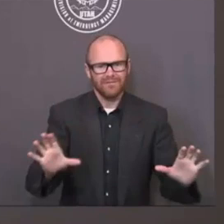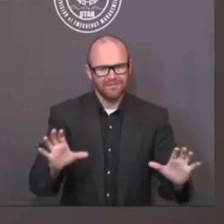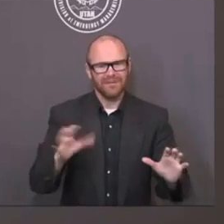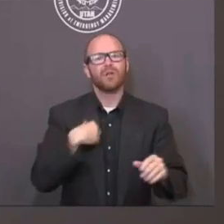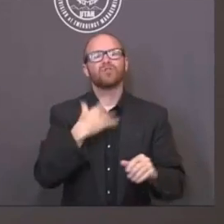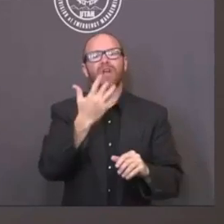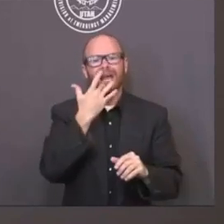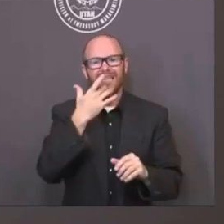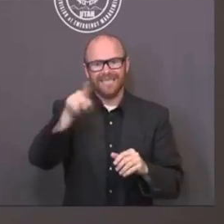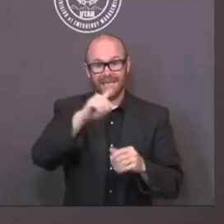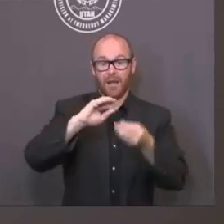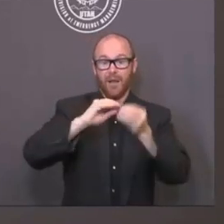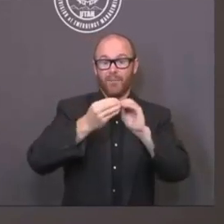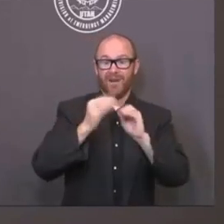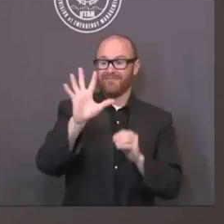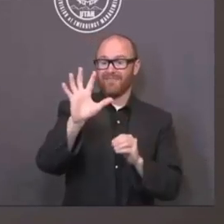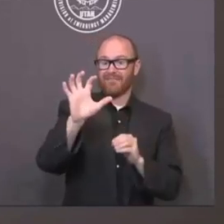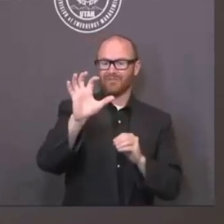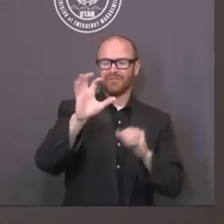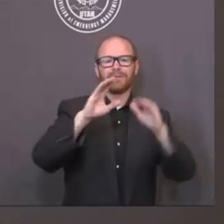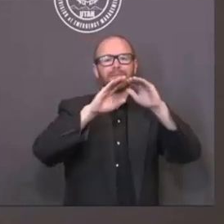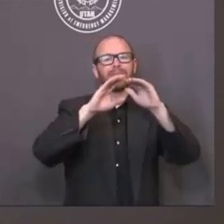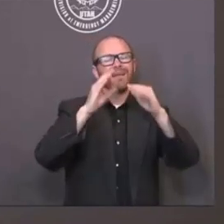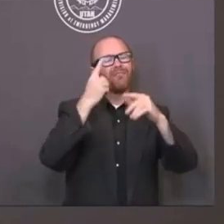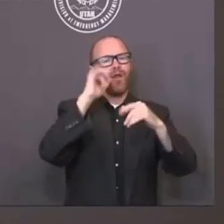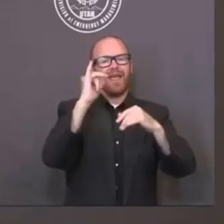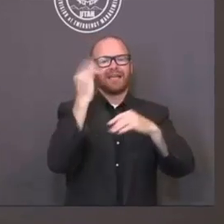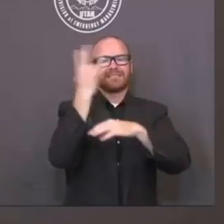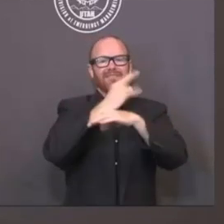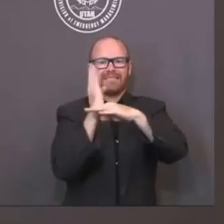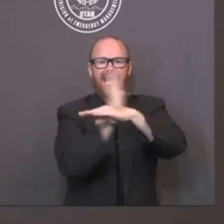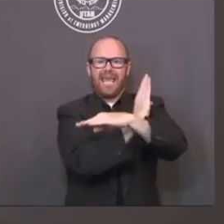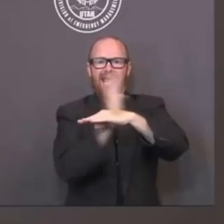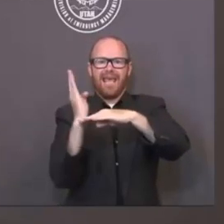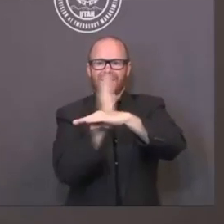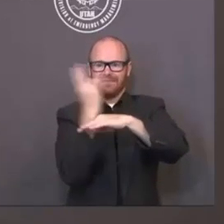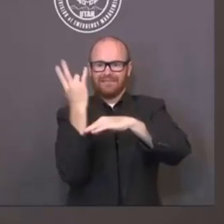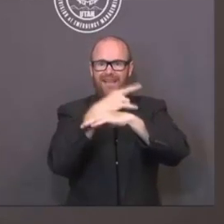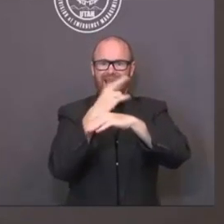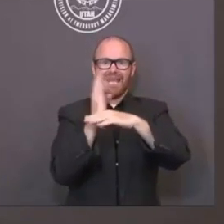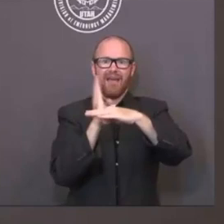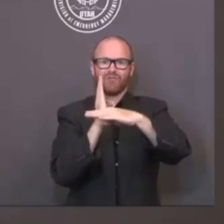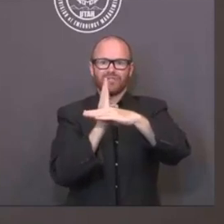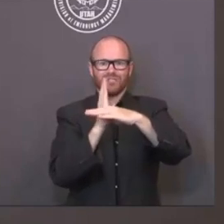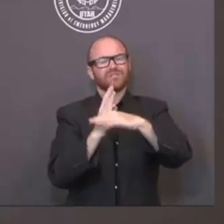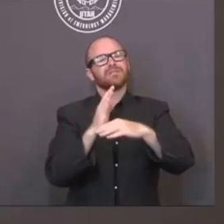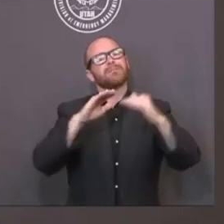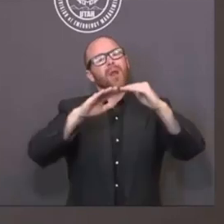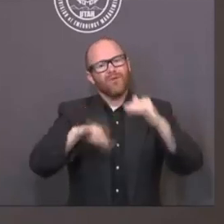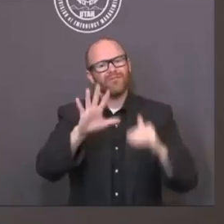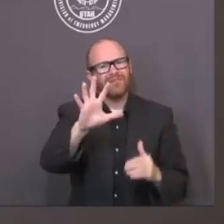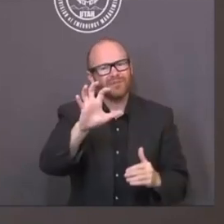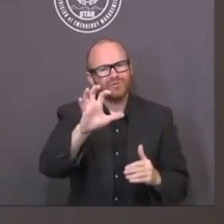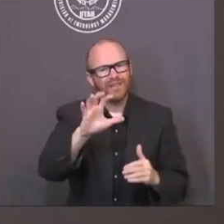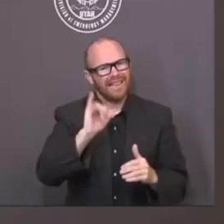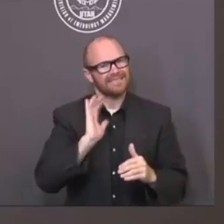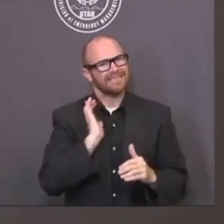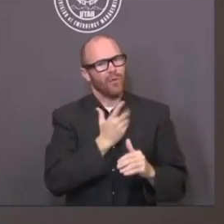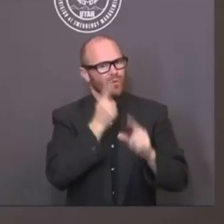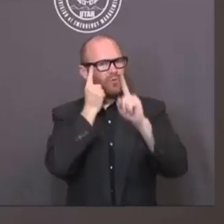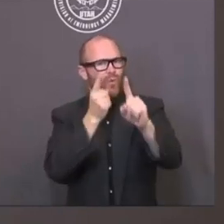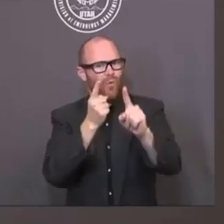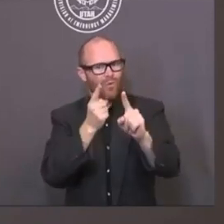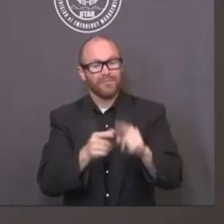That's something we can, in fact, do. It's a laudable goal. And that's really our